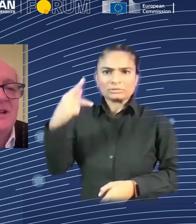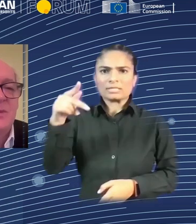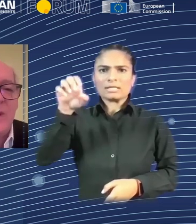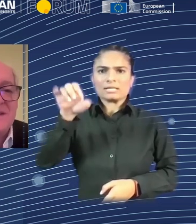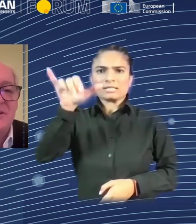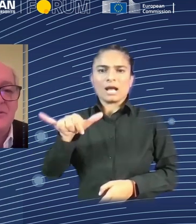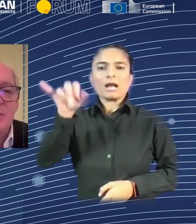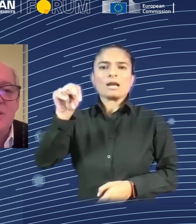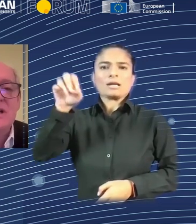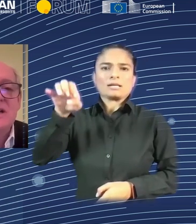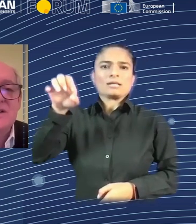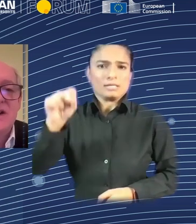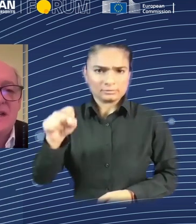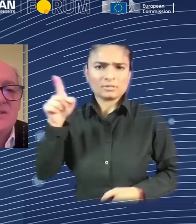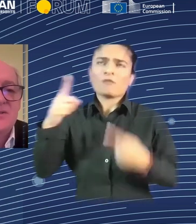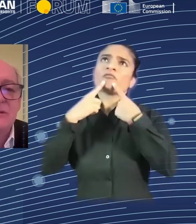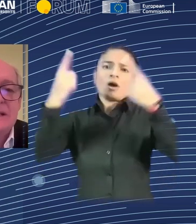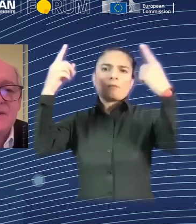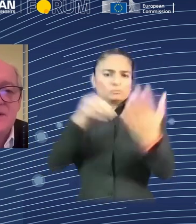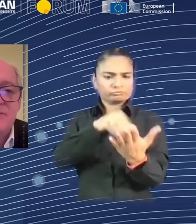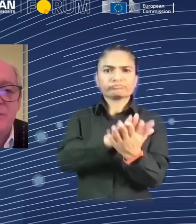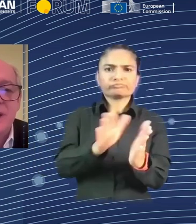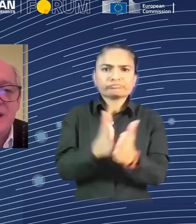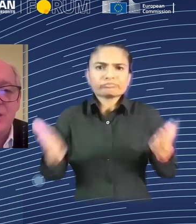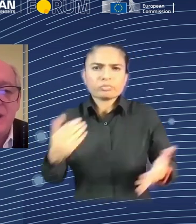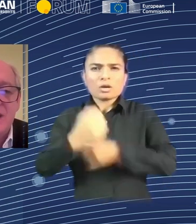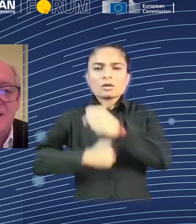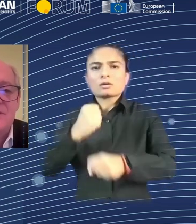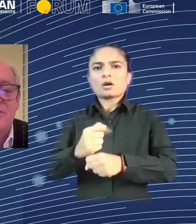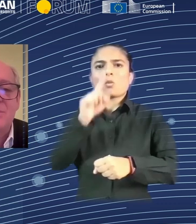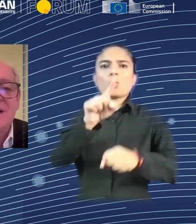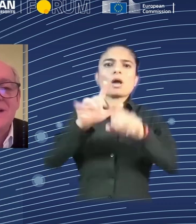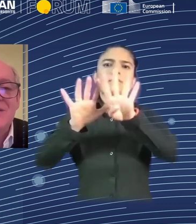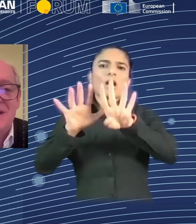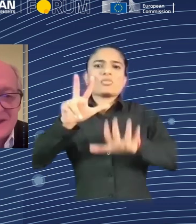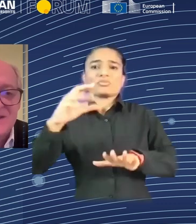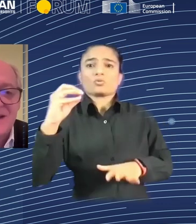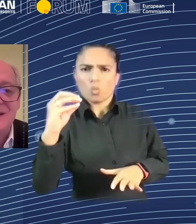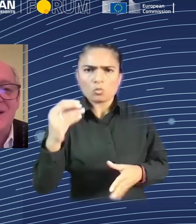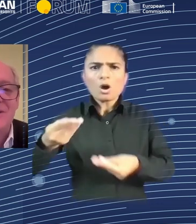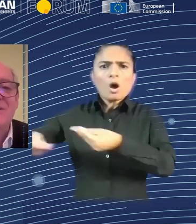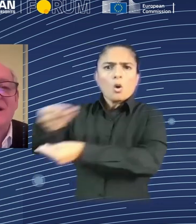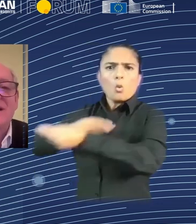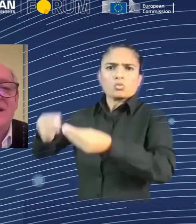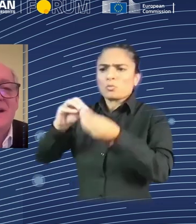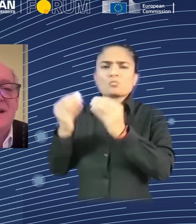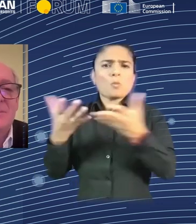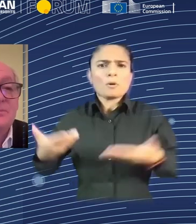waiting for science to release us from economic cares, from the need to stay alive.